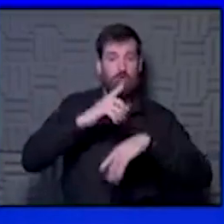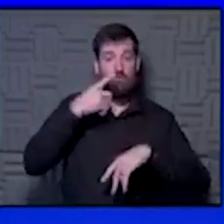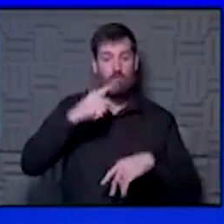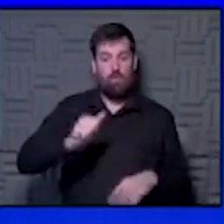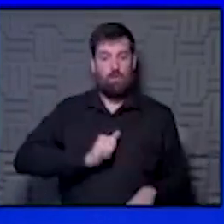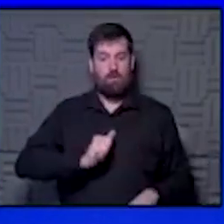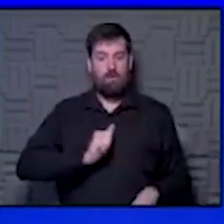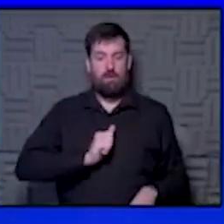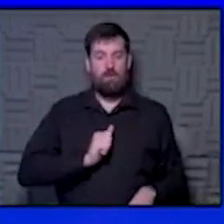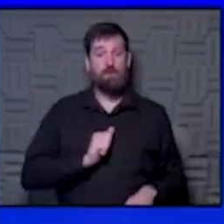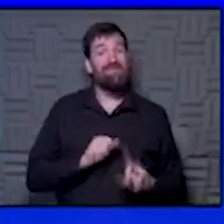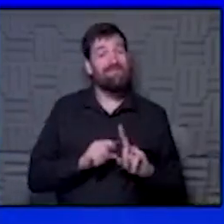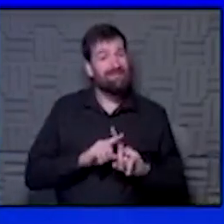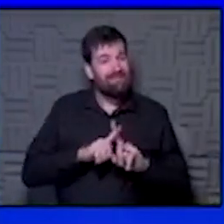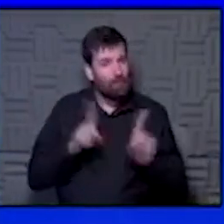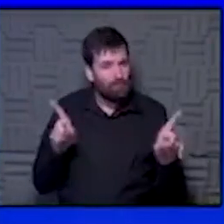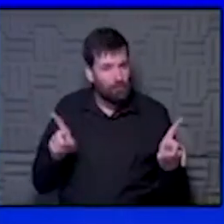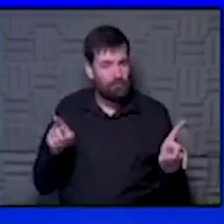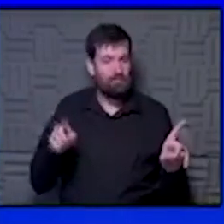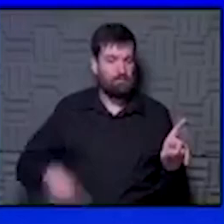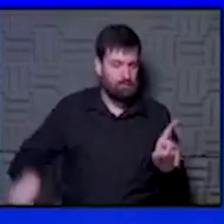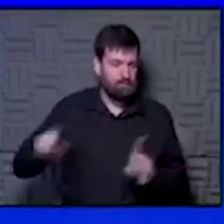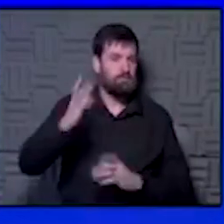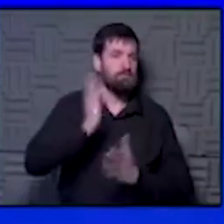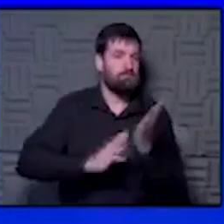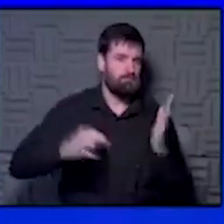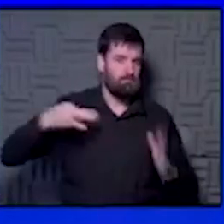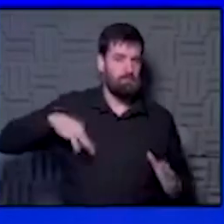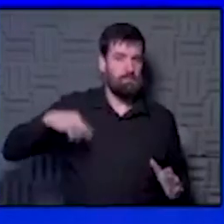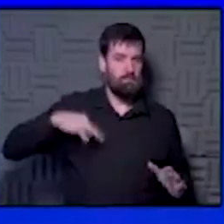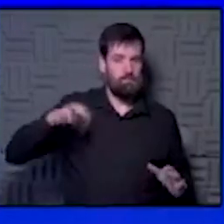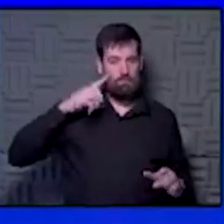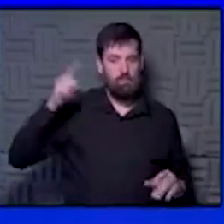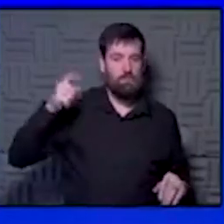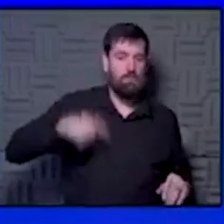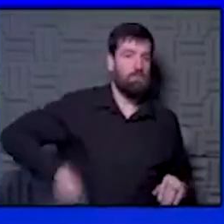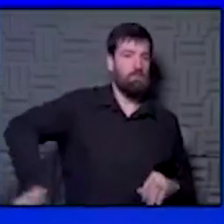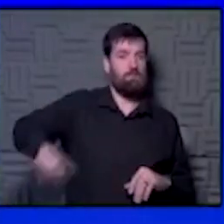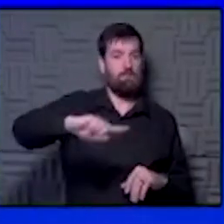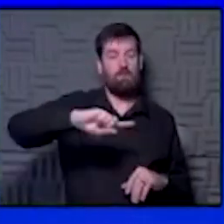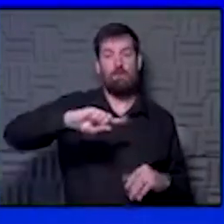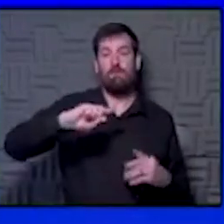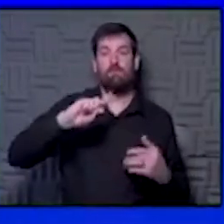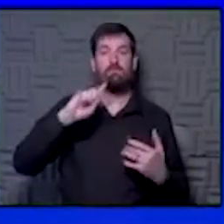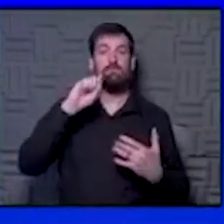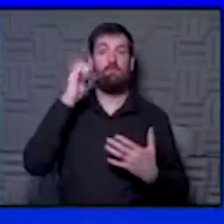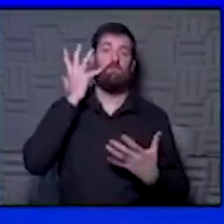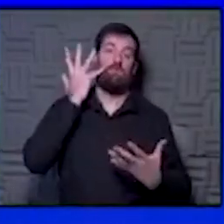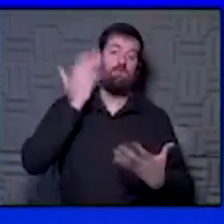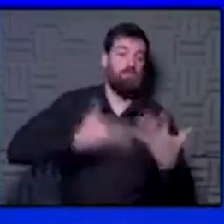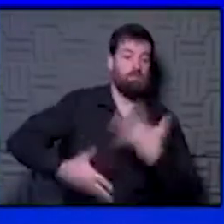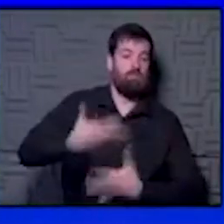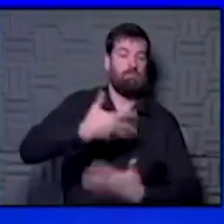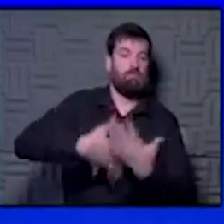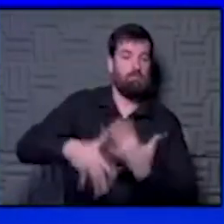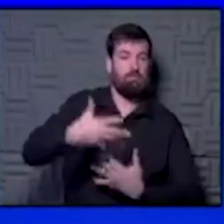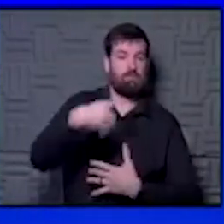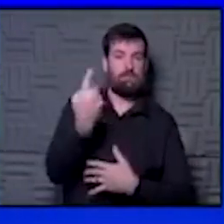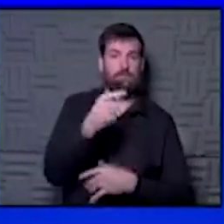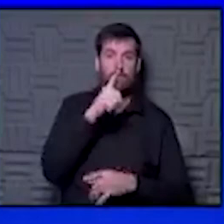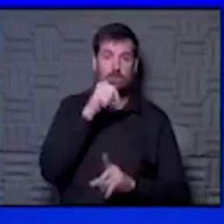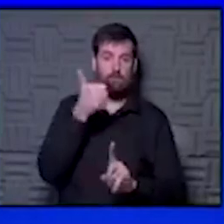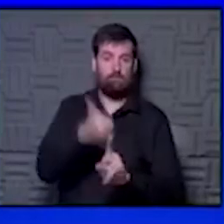wearer. However, there is the added benefit that if you are in contact with somebody or in close proximity,